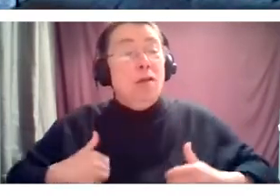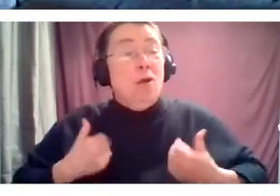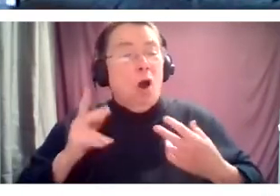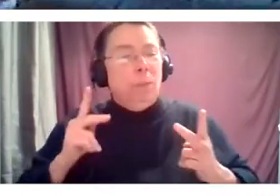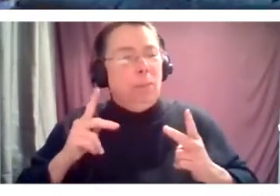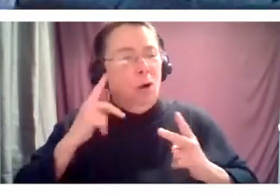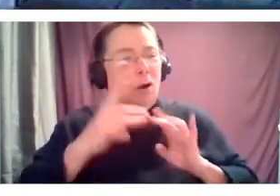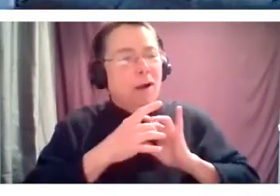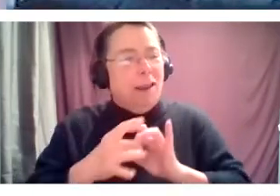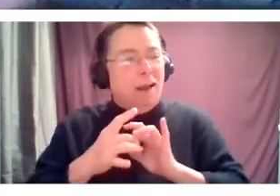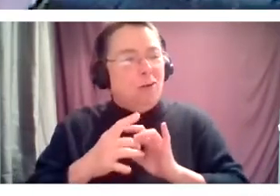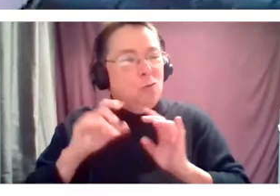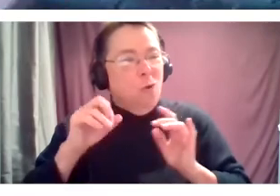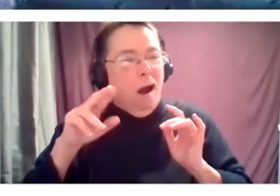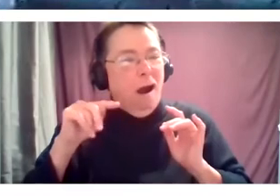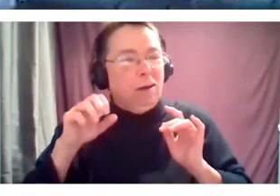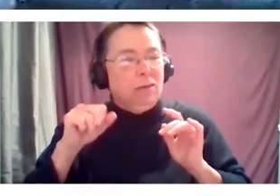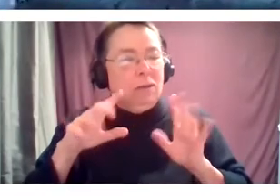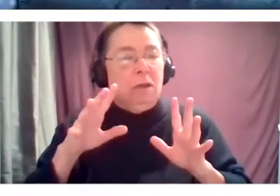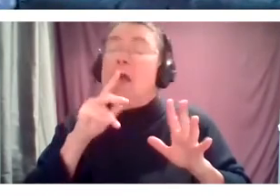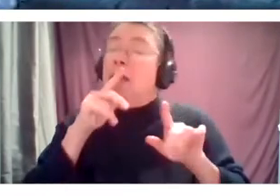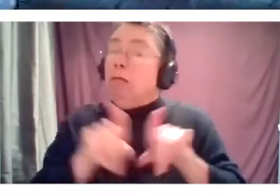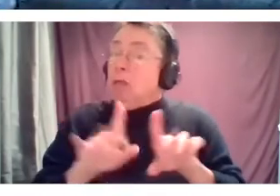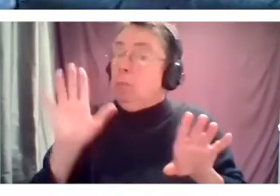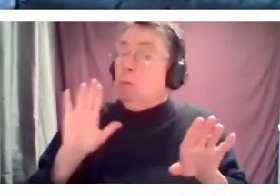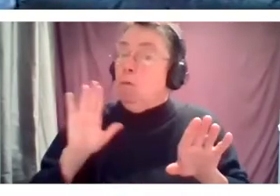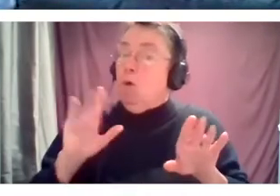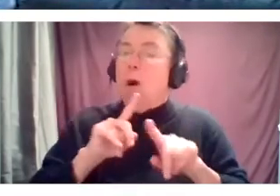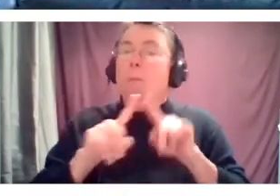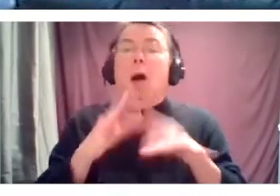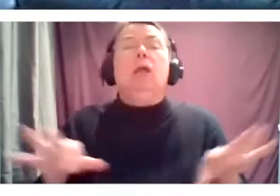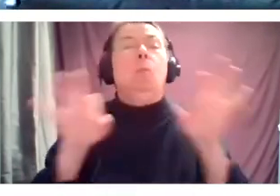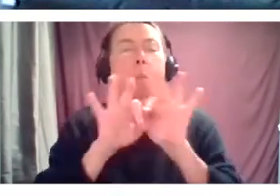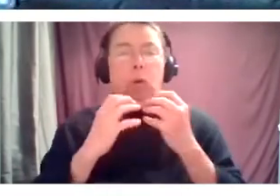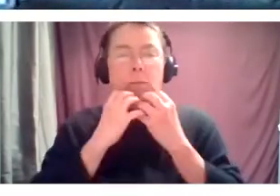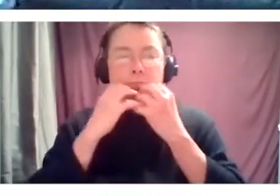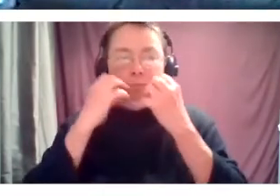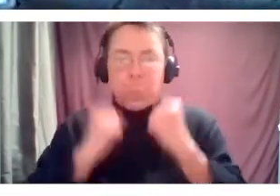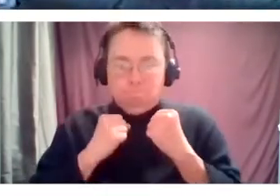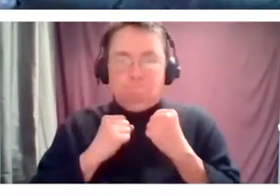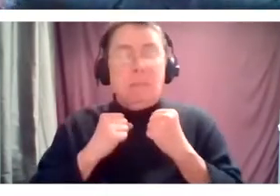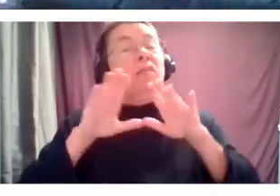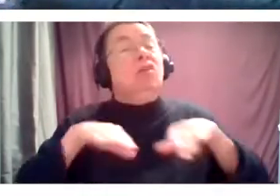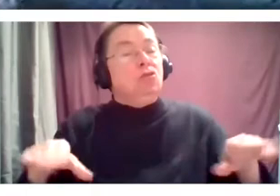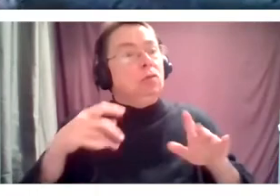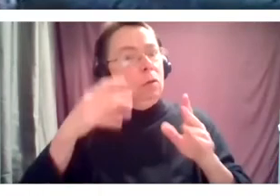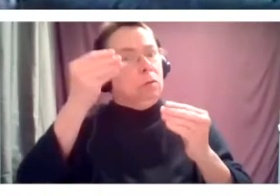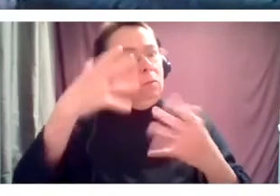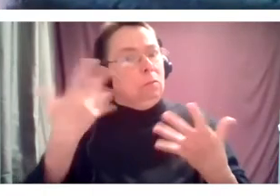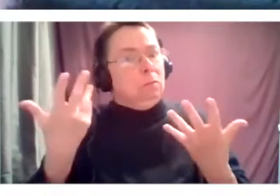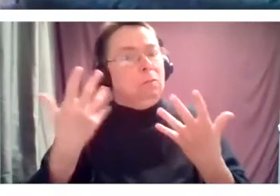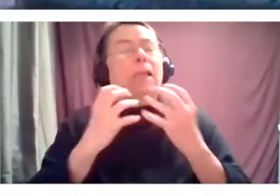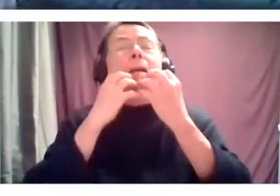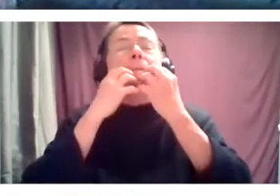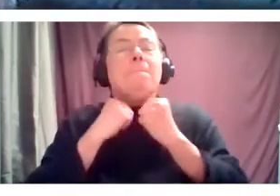not nothing. It's not the same, but it matters. And that's what our kids would say matters. So that's, we're really trying to think